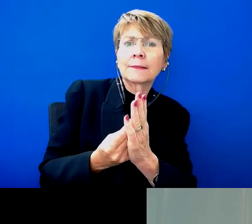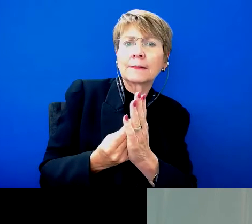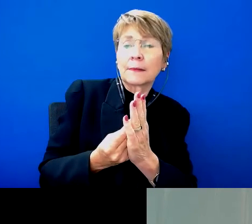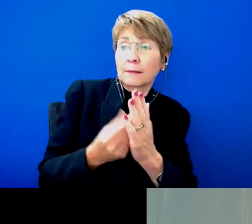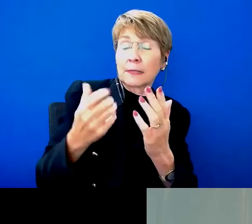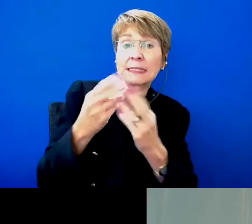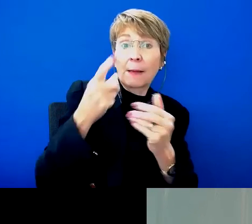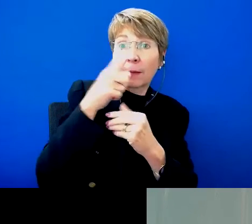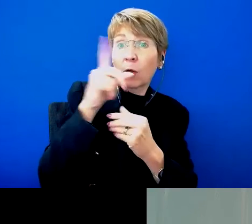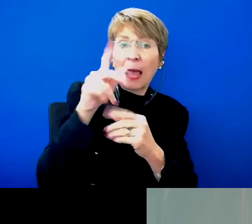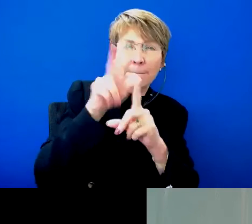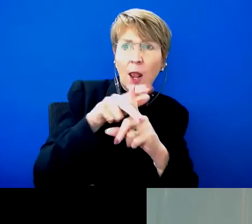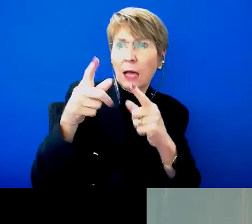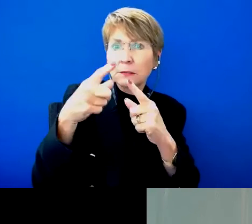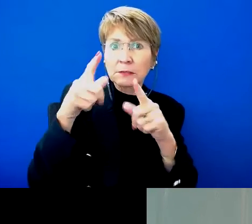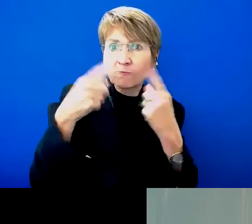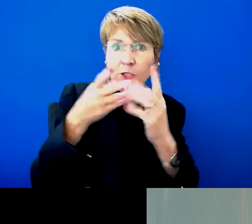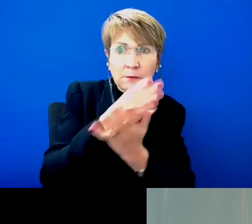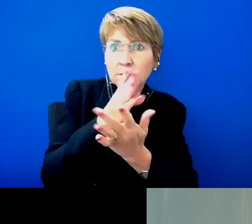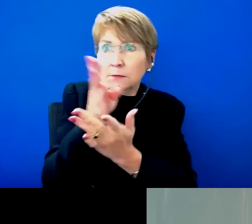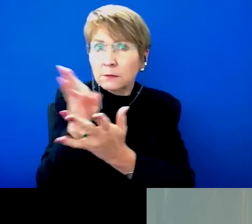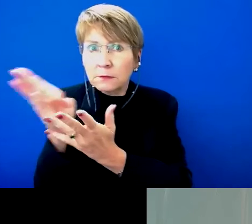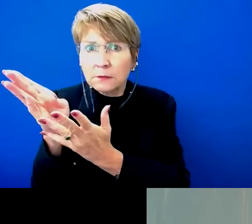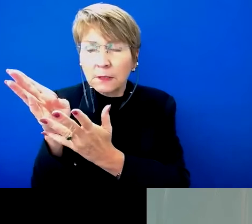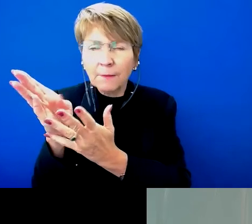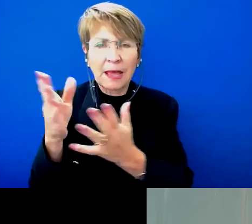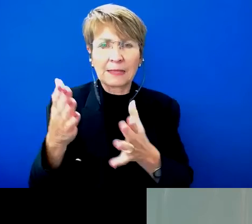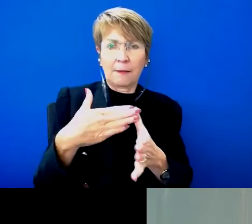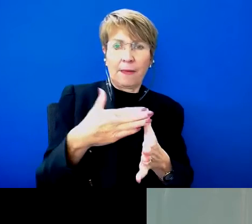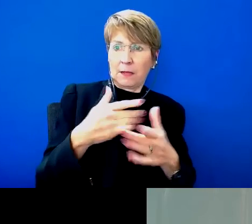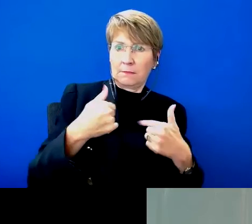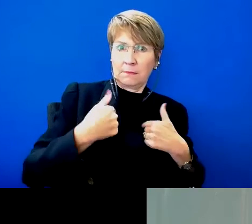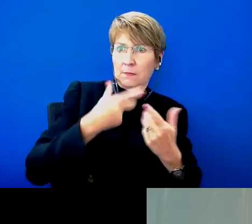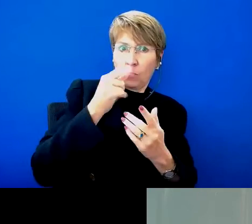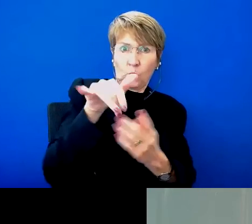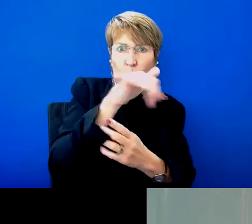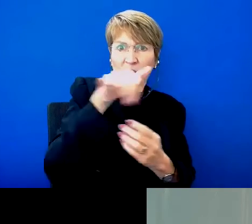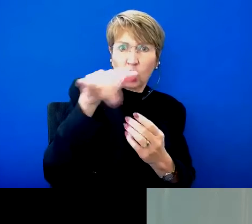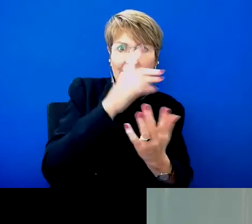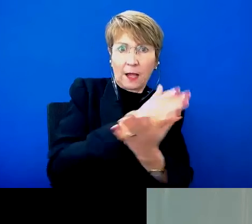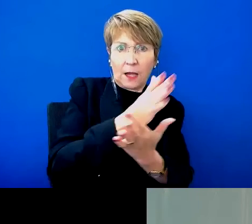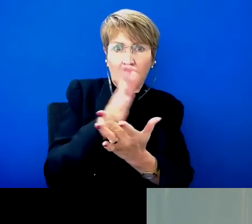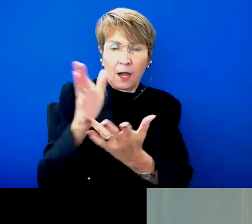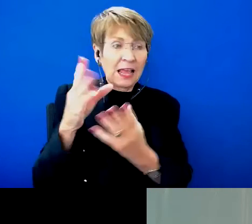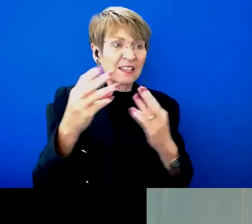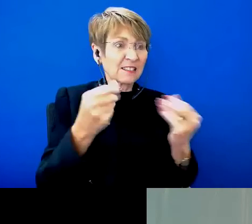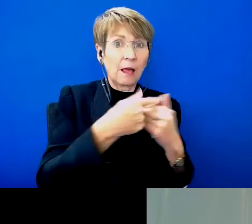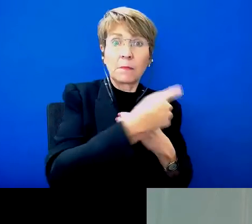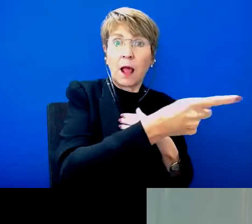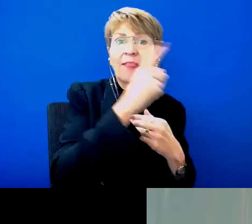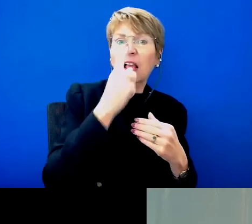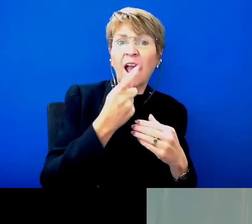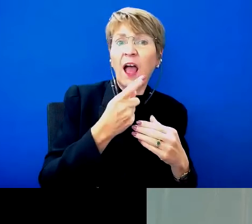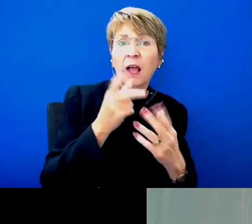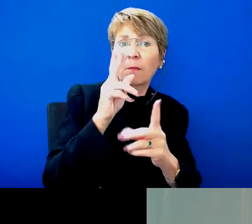different each funding stream is as to what a person can purchase. And then the gap that still exists for many Australians that may